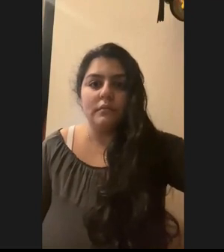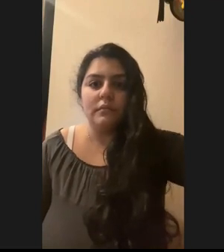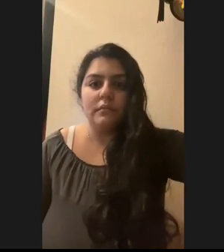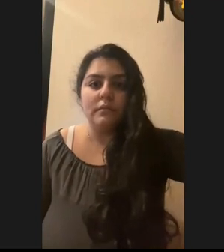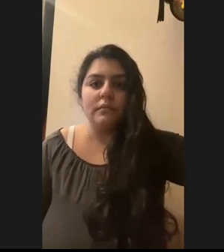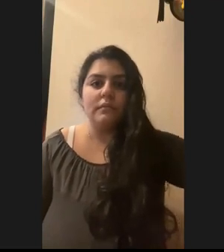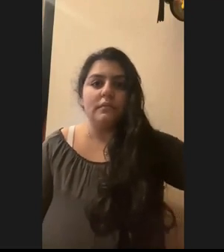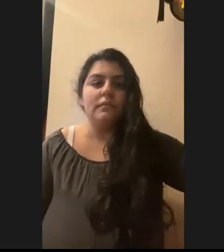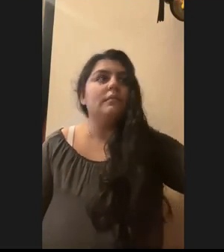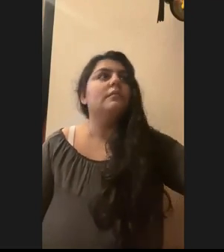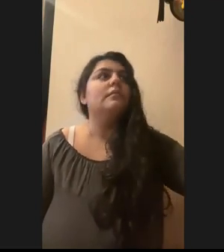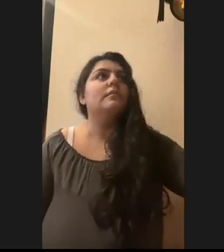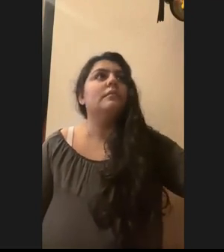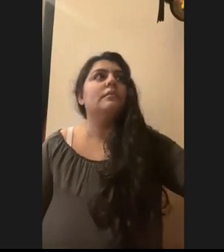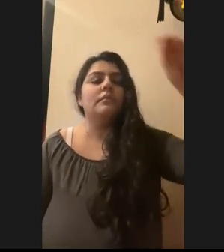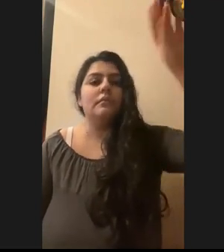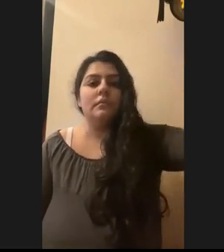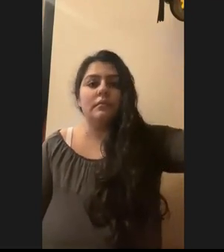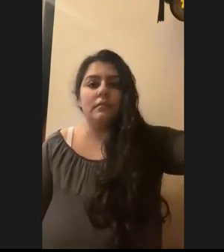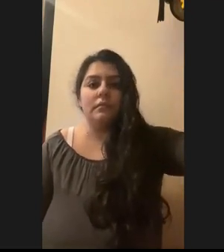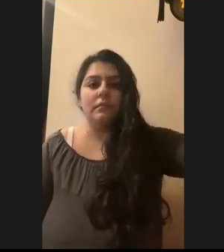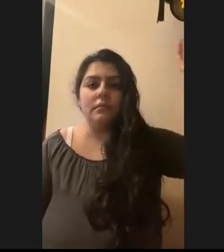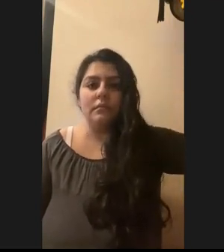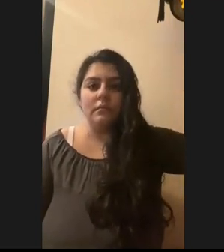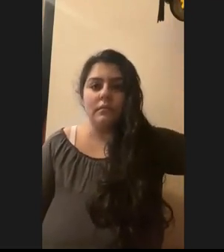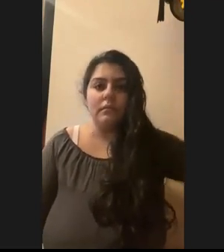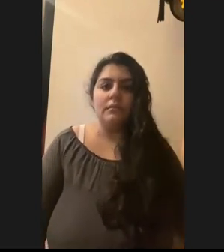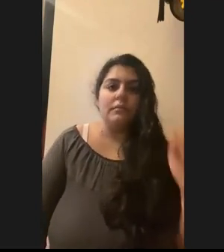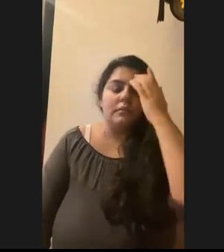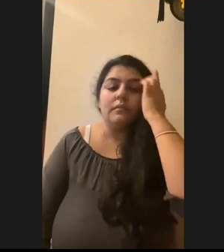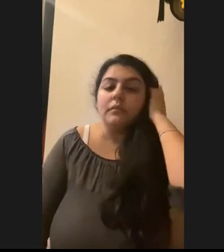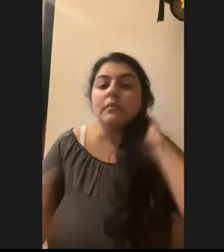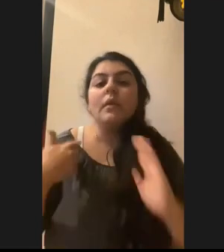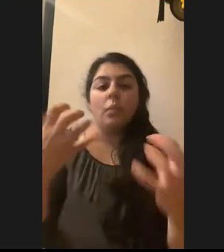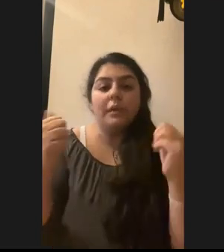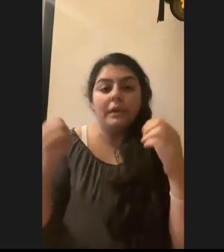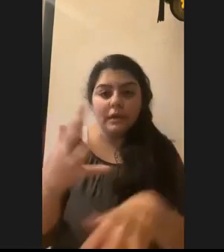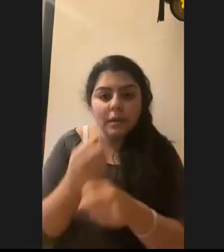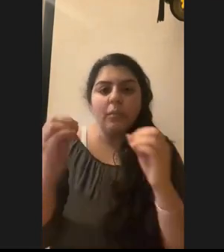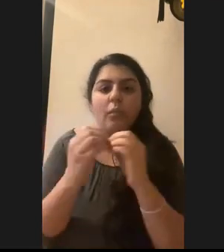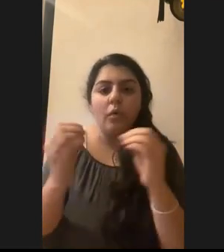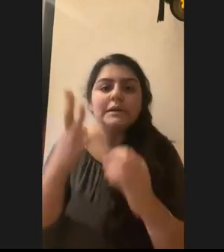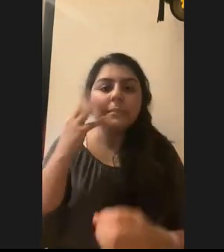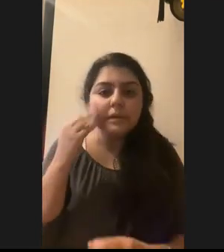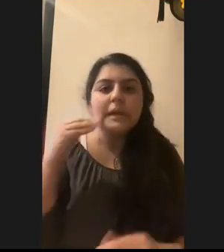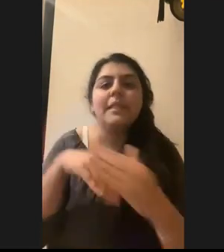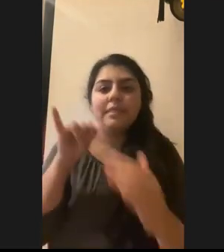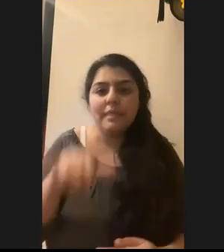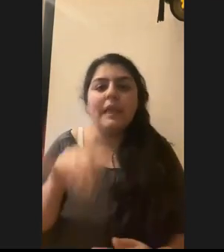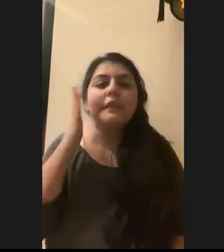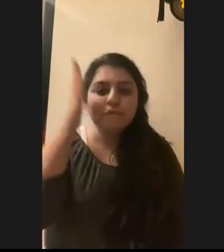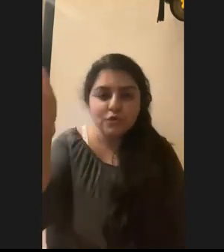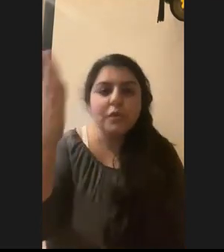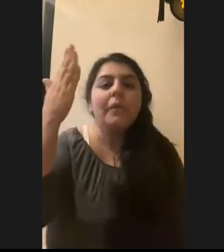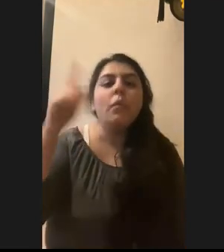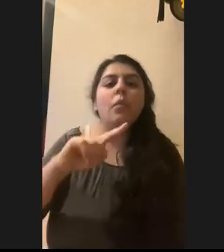survey on my own. Cause I just like to go look at them and I want to get more experience in that in the future, just going and